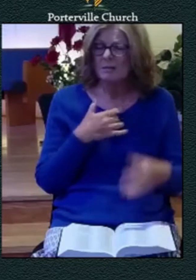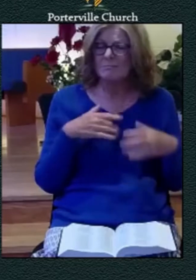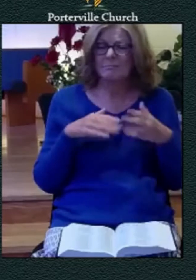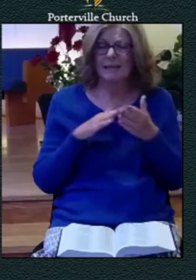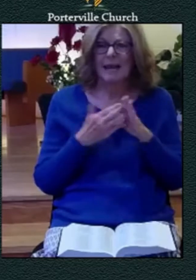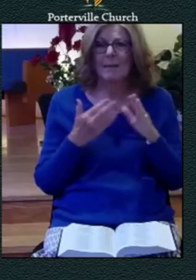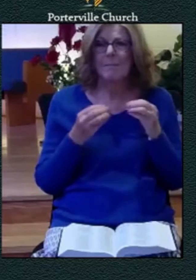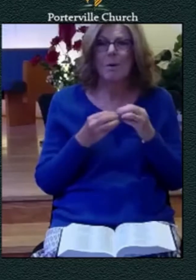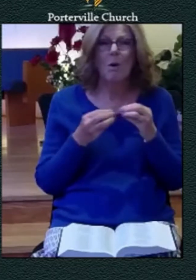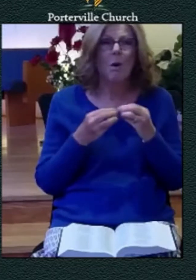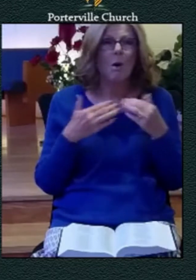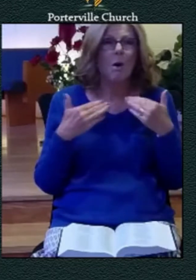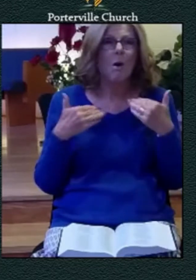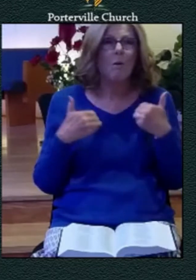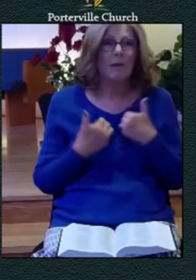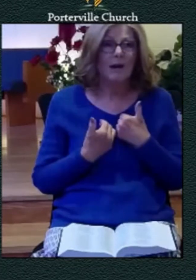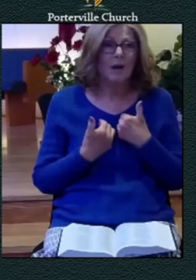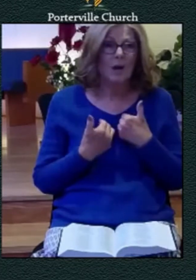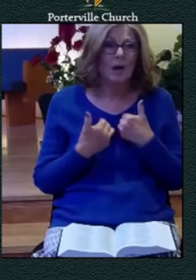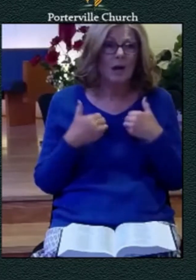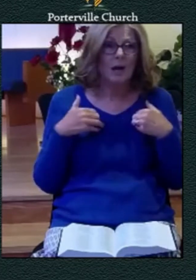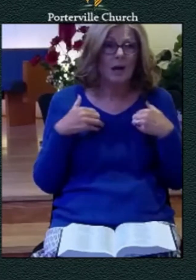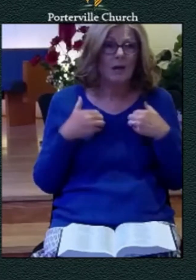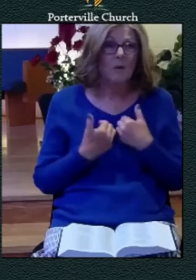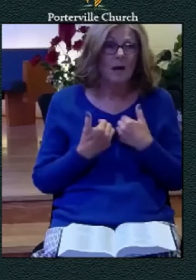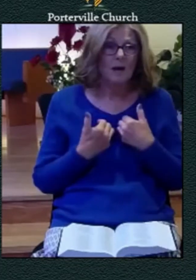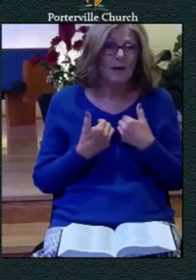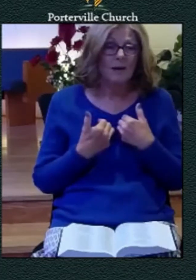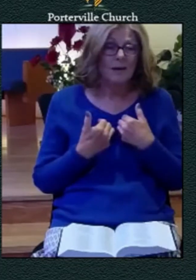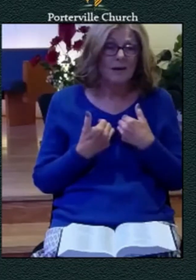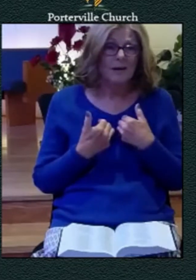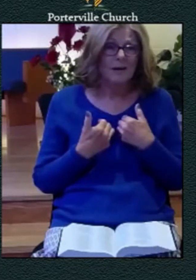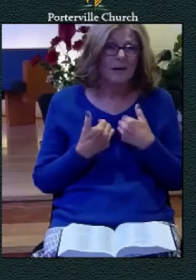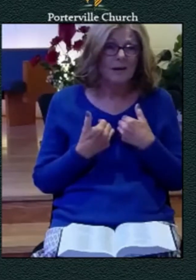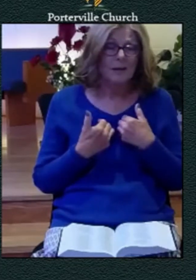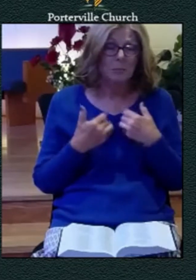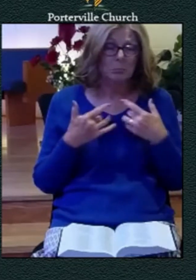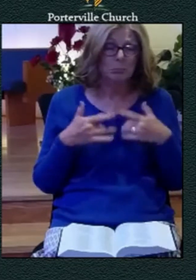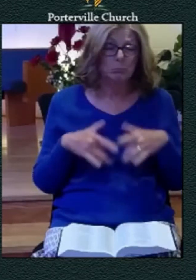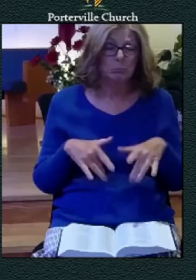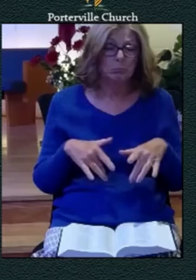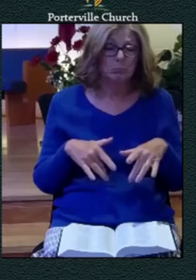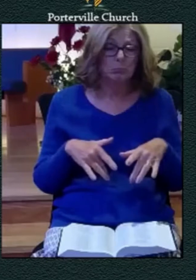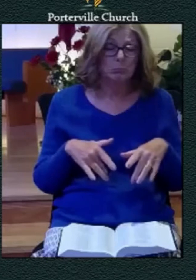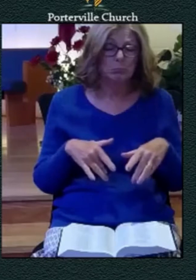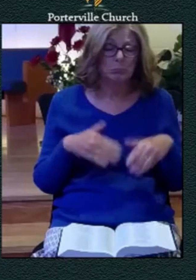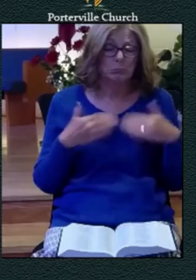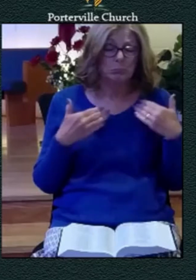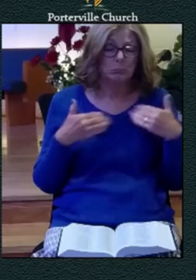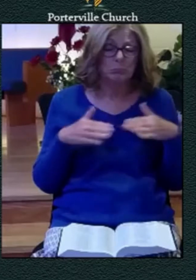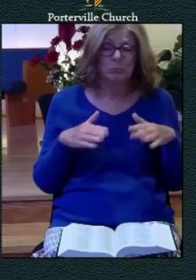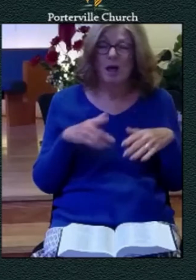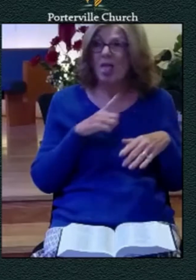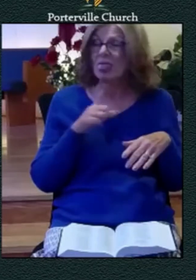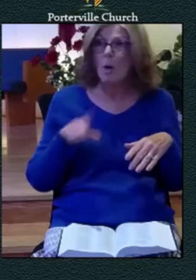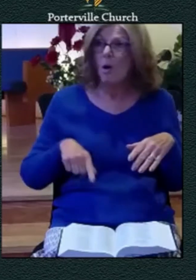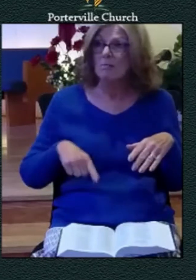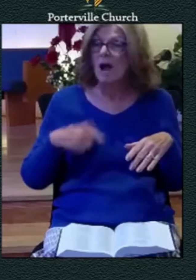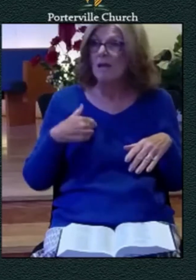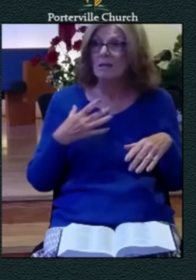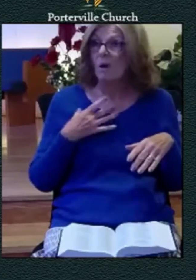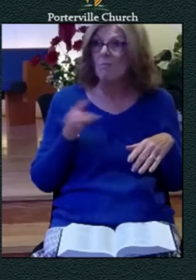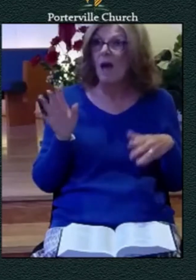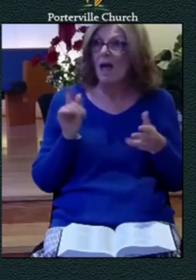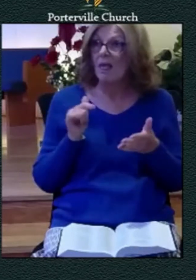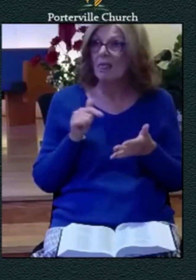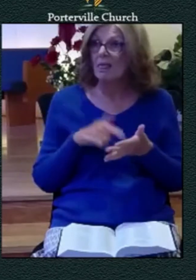when i'd find myself there and i come to the place of almost despair lord i don't like this but i don't know